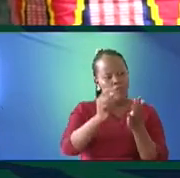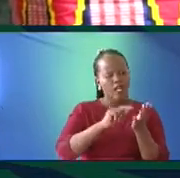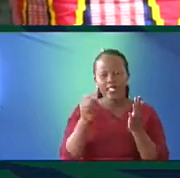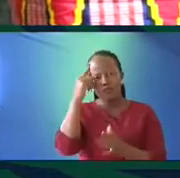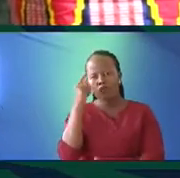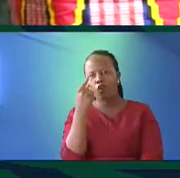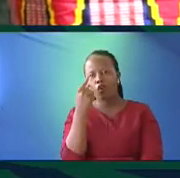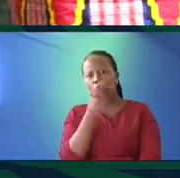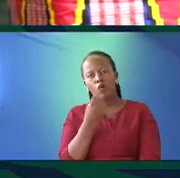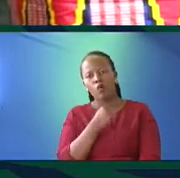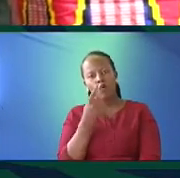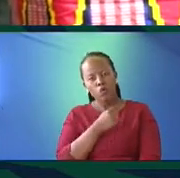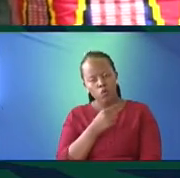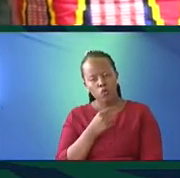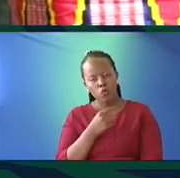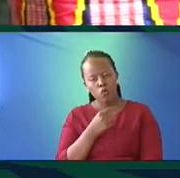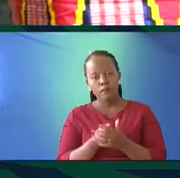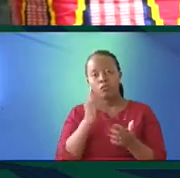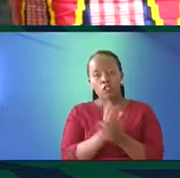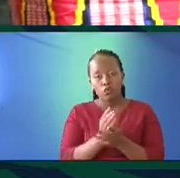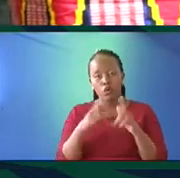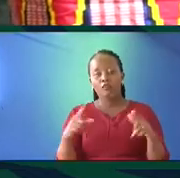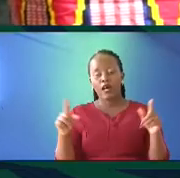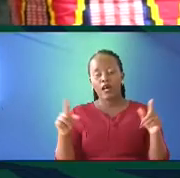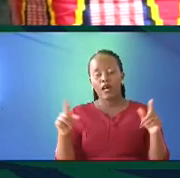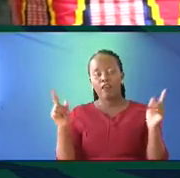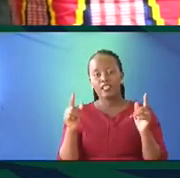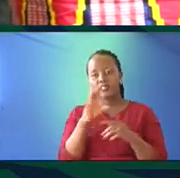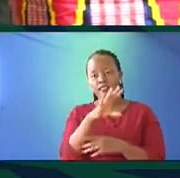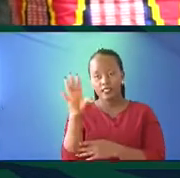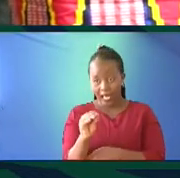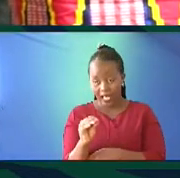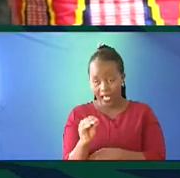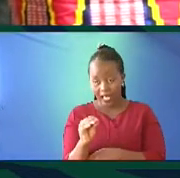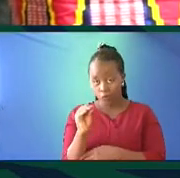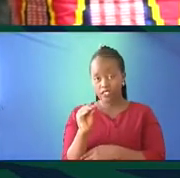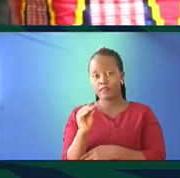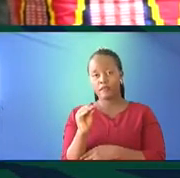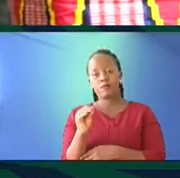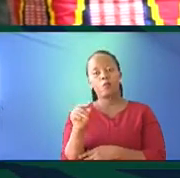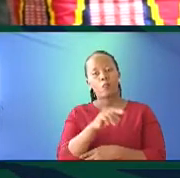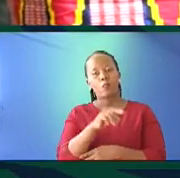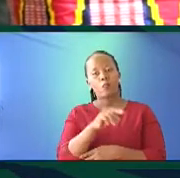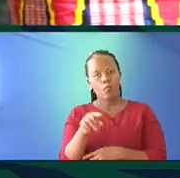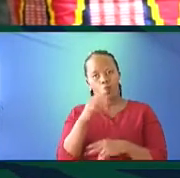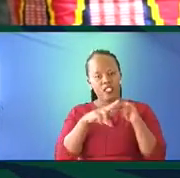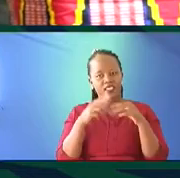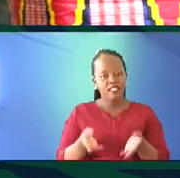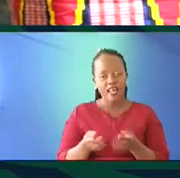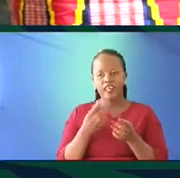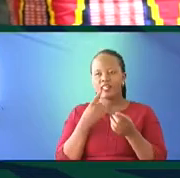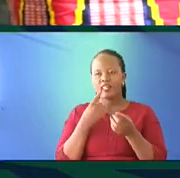are writing for who? So, the reality of African languages, of Africa today, is that here we sit here